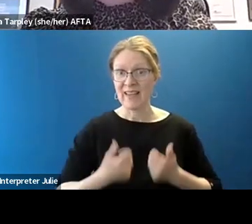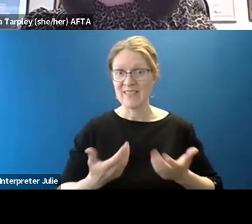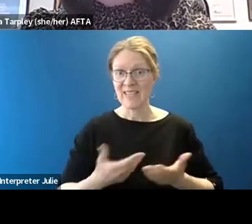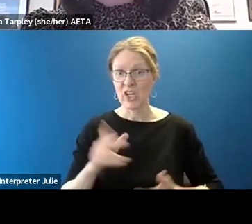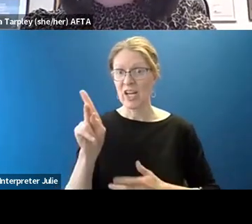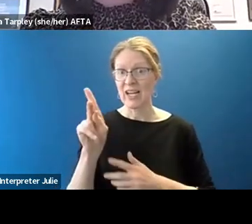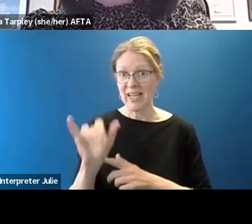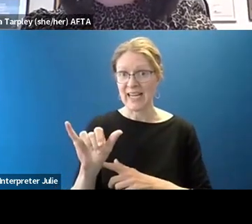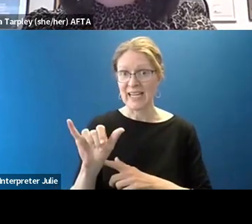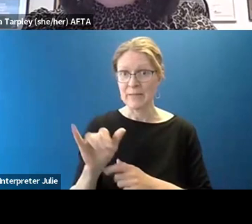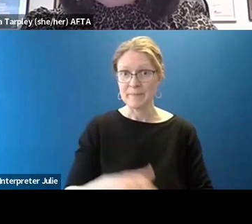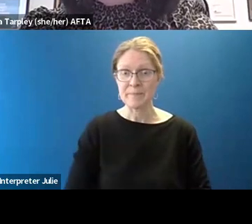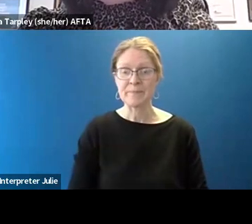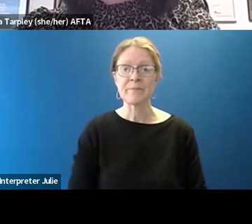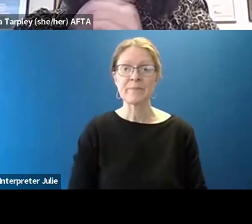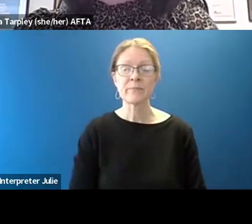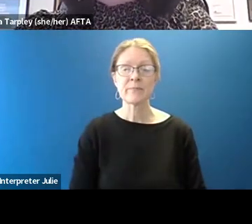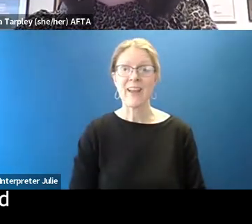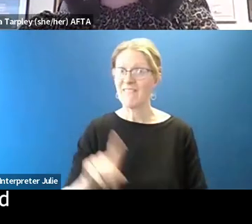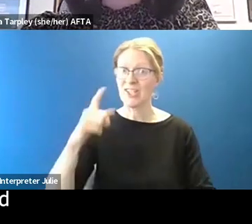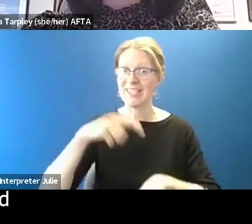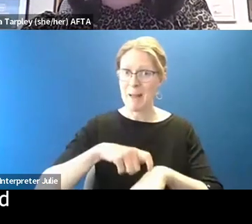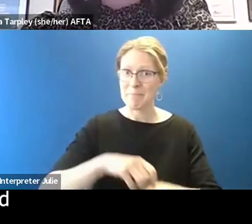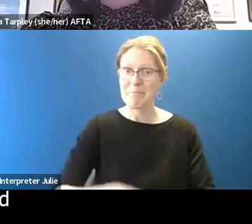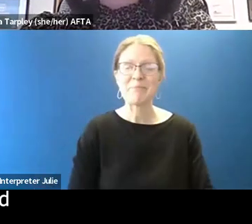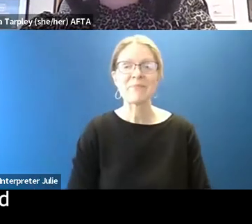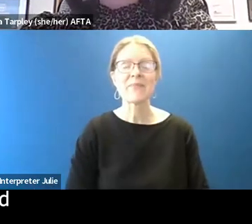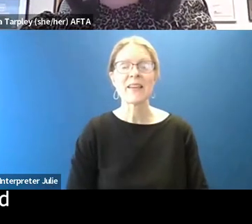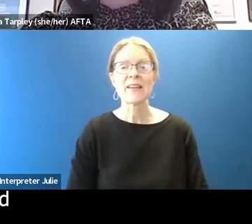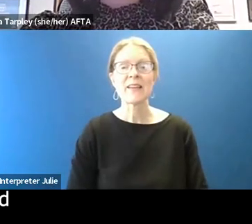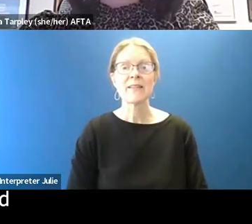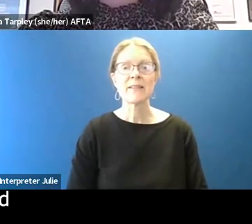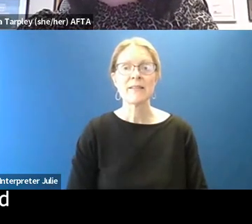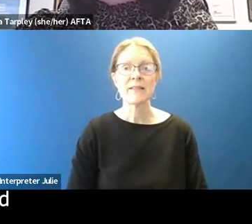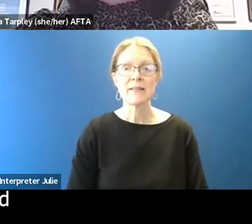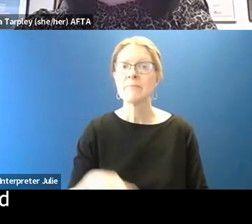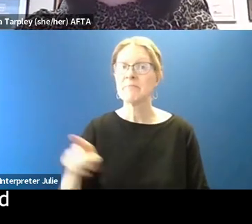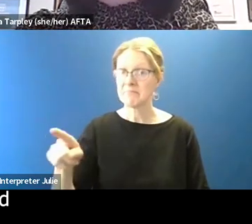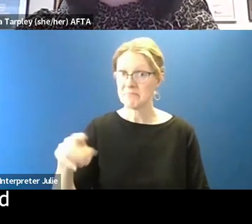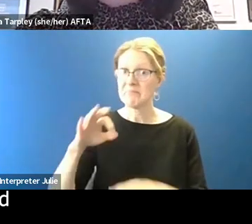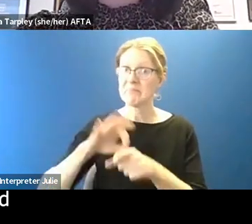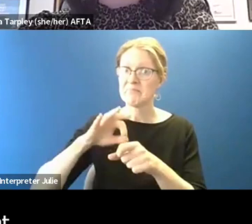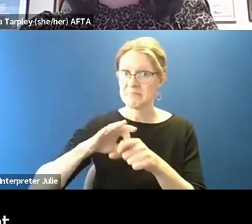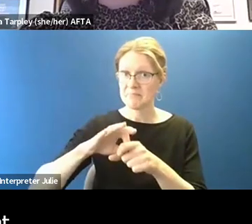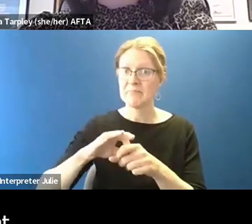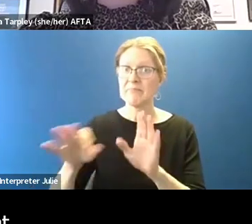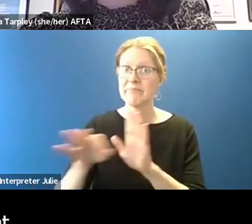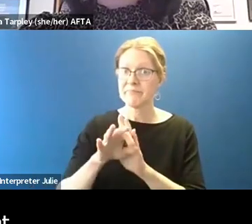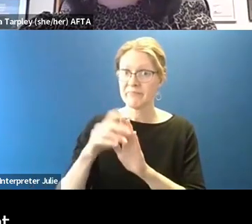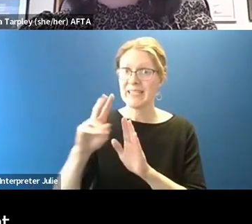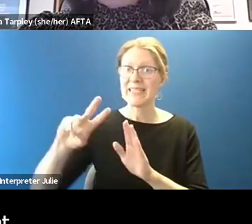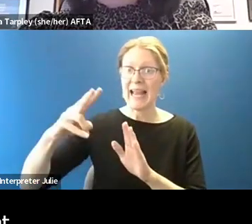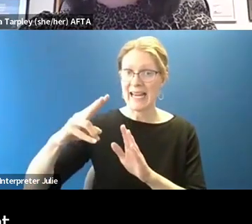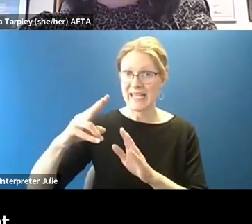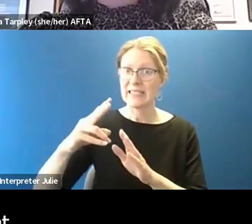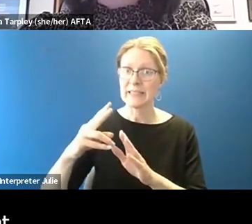for the first time was elected for a second term. And so that's something that's something that